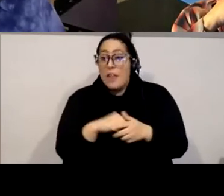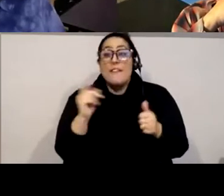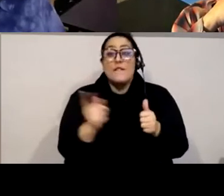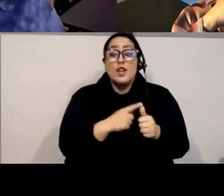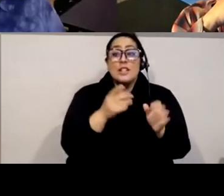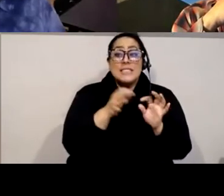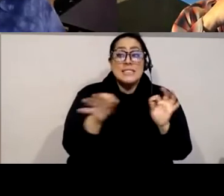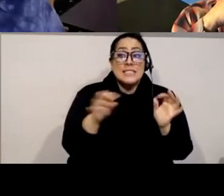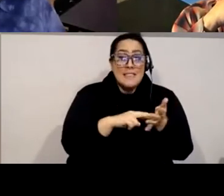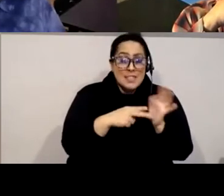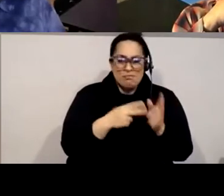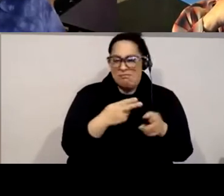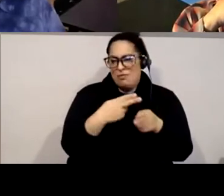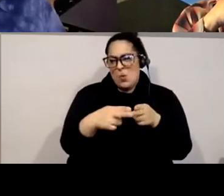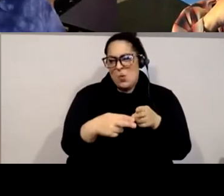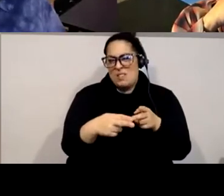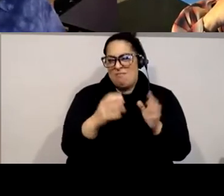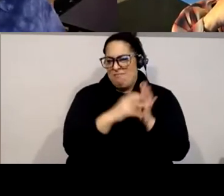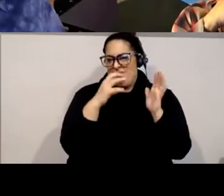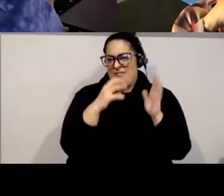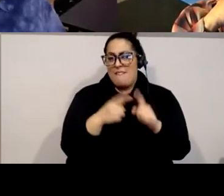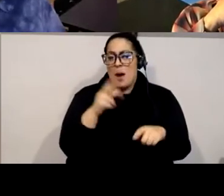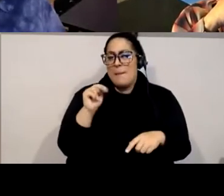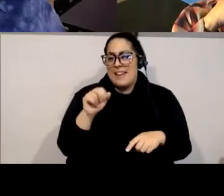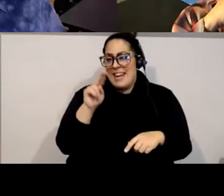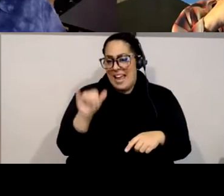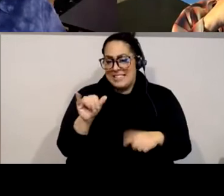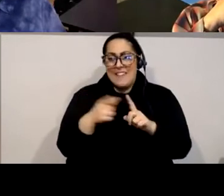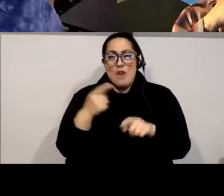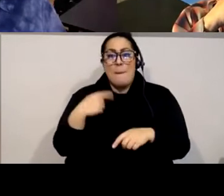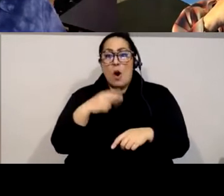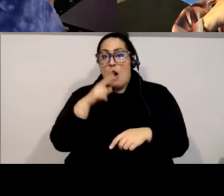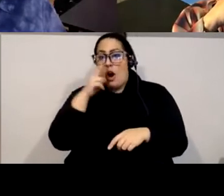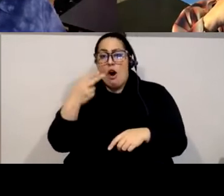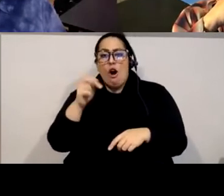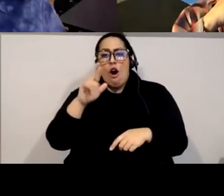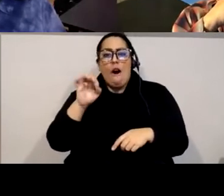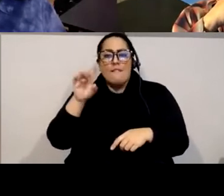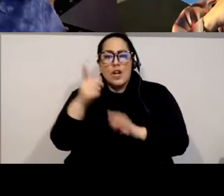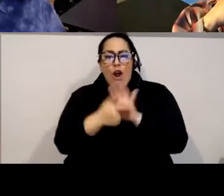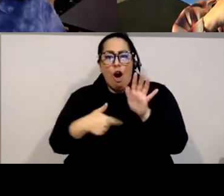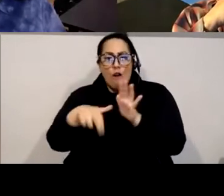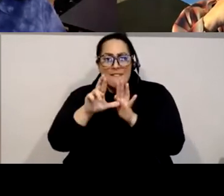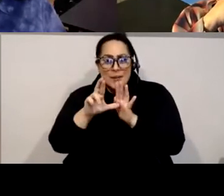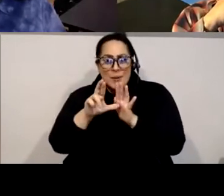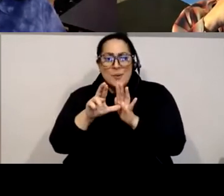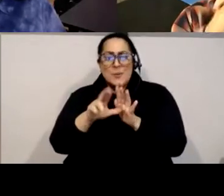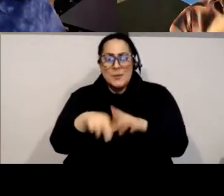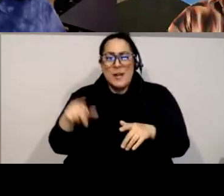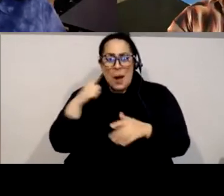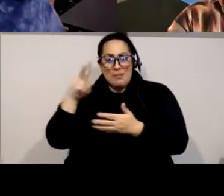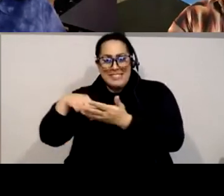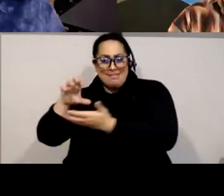is very short from Nancy Leung from Harvard Law Review. This is from, it was an article